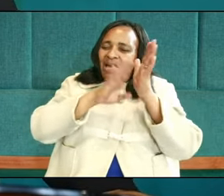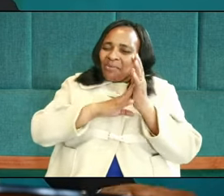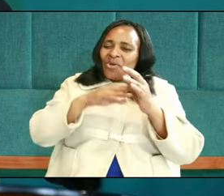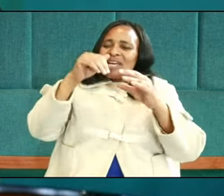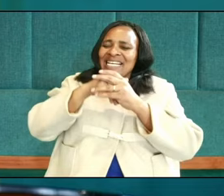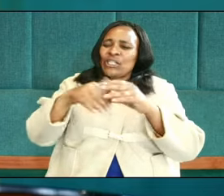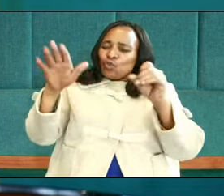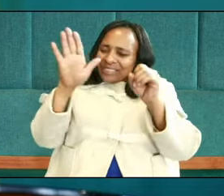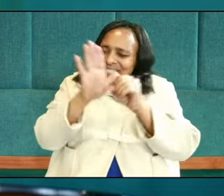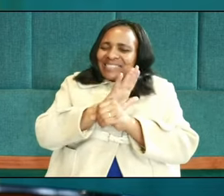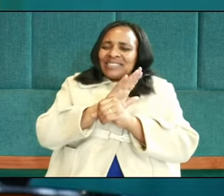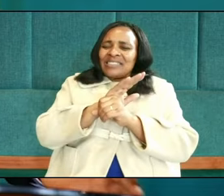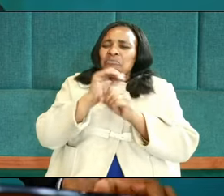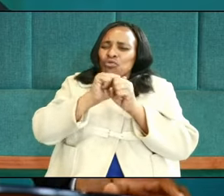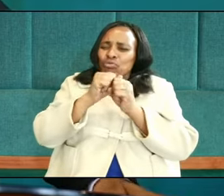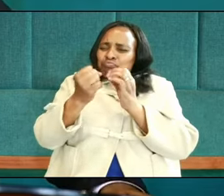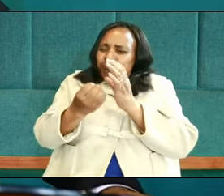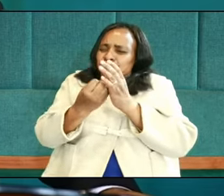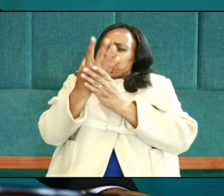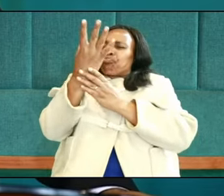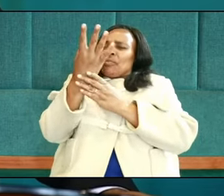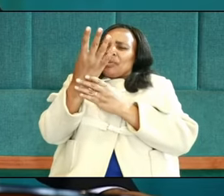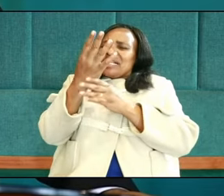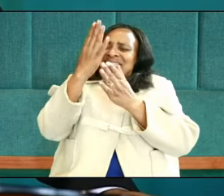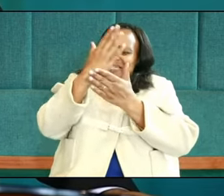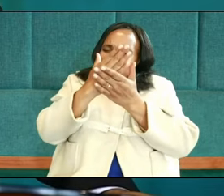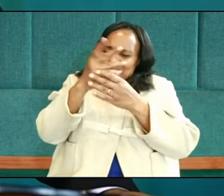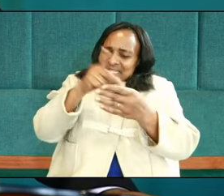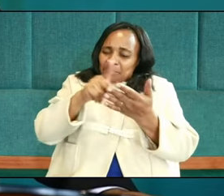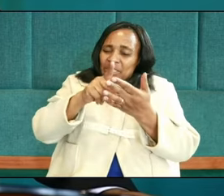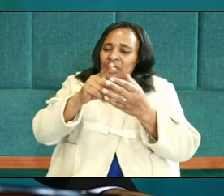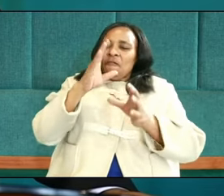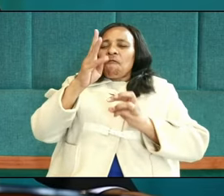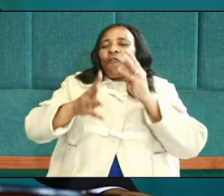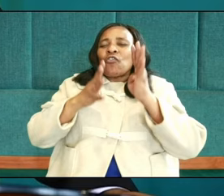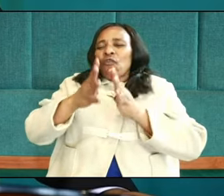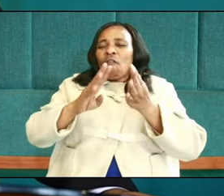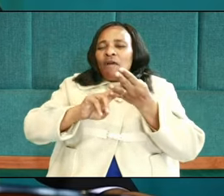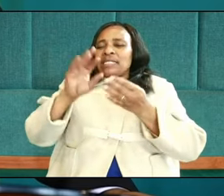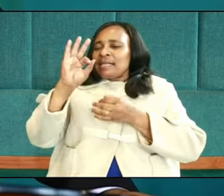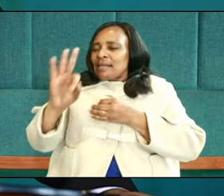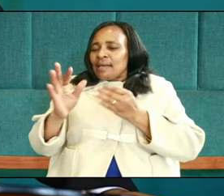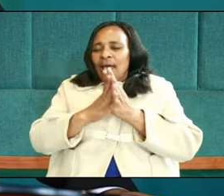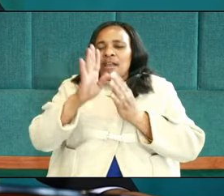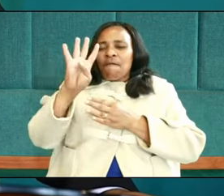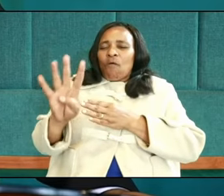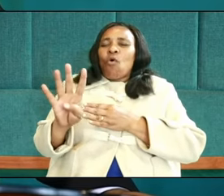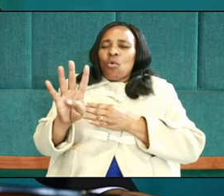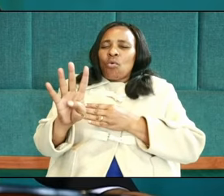entirety to illuminate Psalm 44, verses 3 and 4.